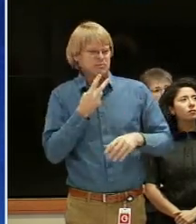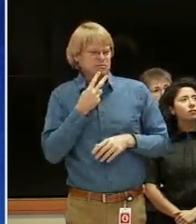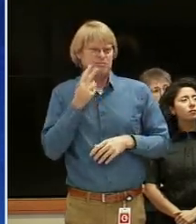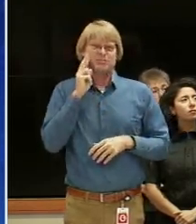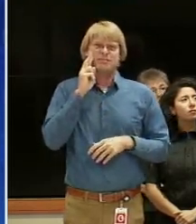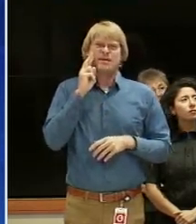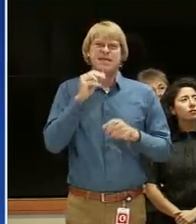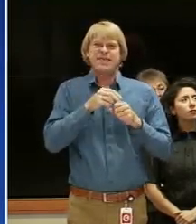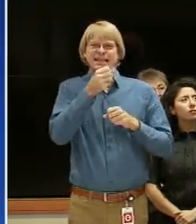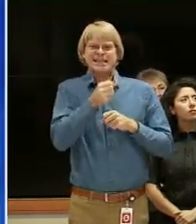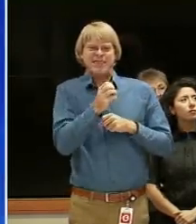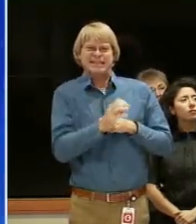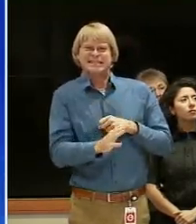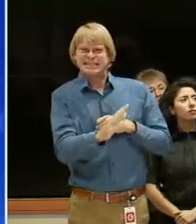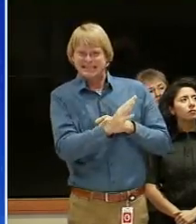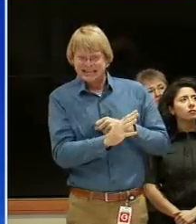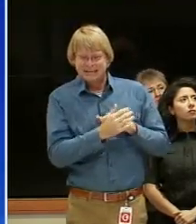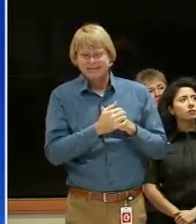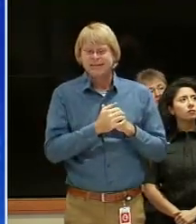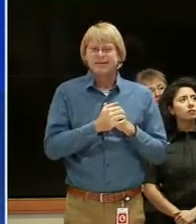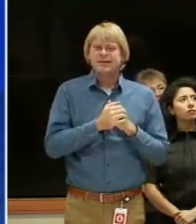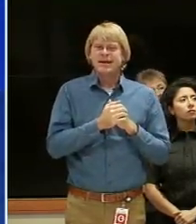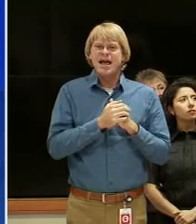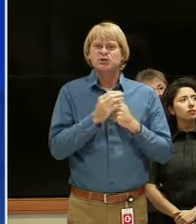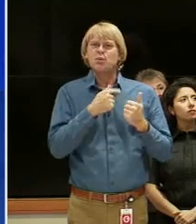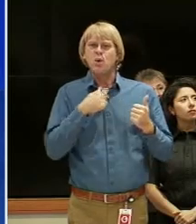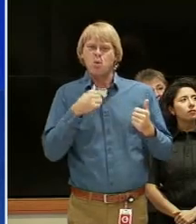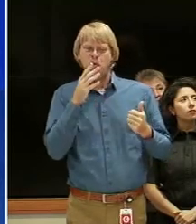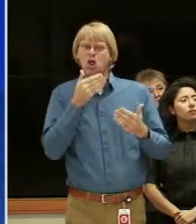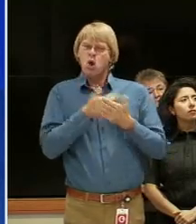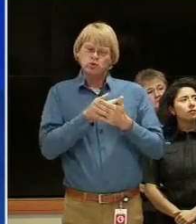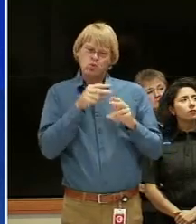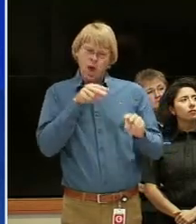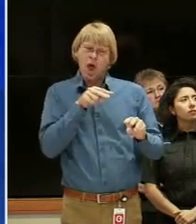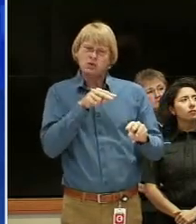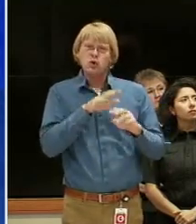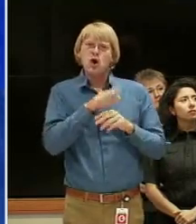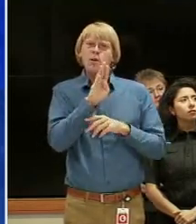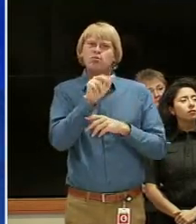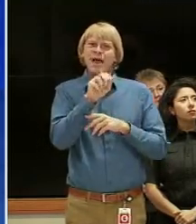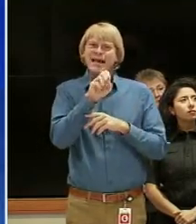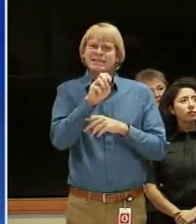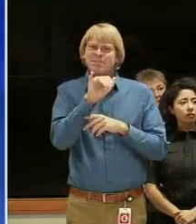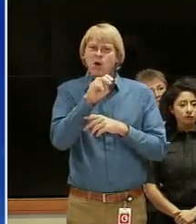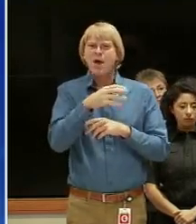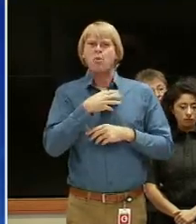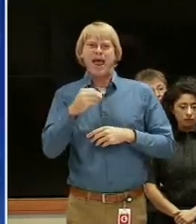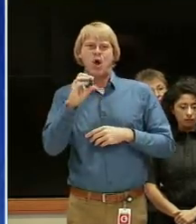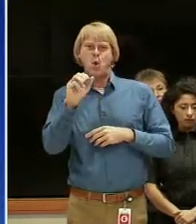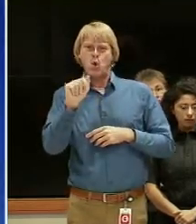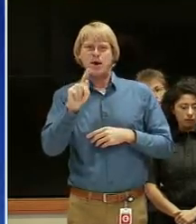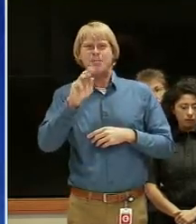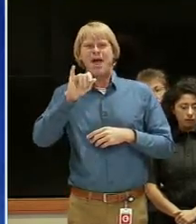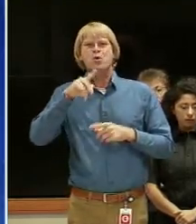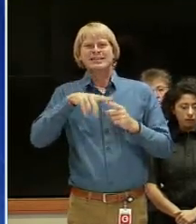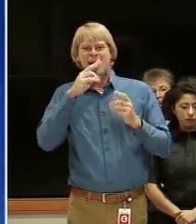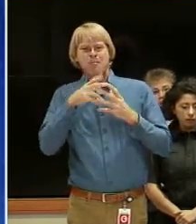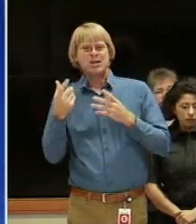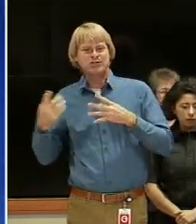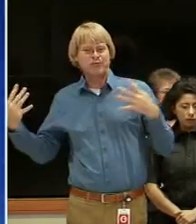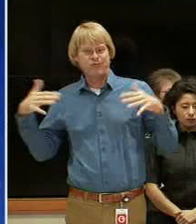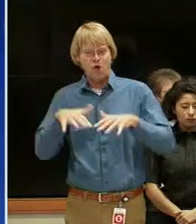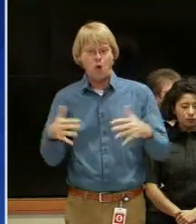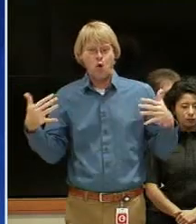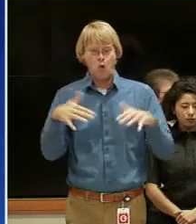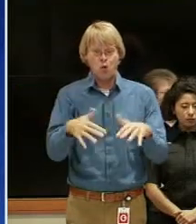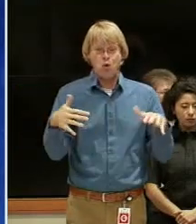day or two ago in the southeast part of the county and we're going to keep a close eye on Bray's Bayou and white oak by you just to see how much inflow they get right